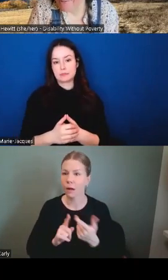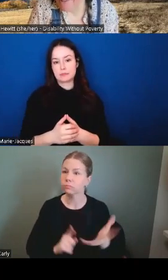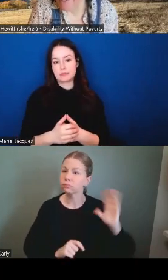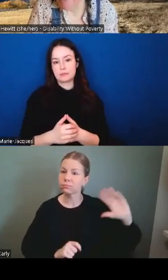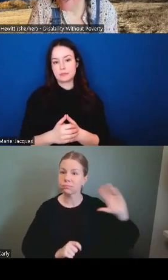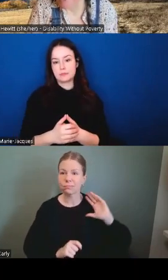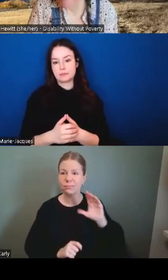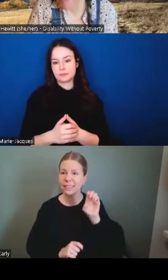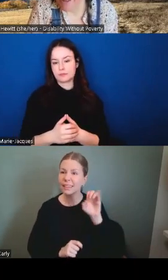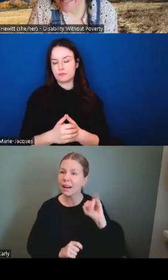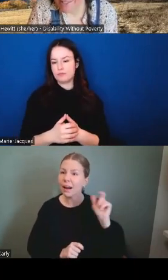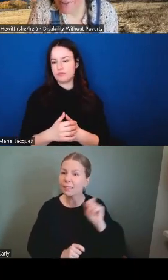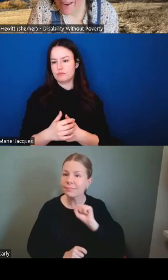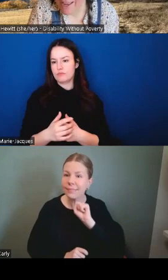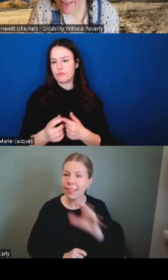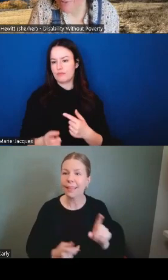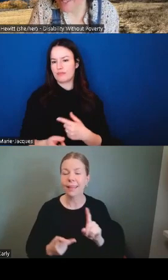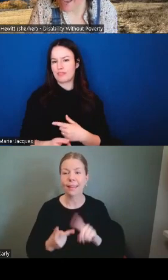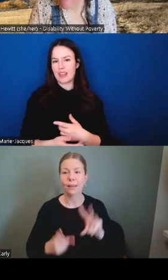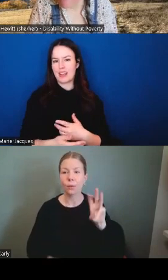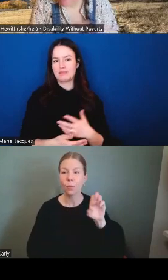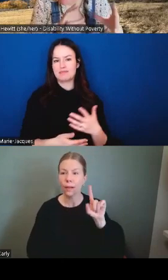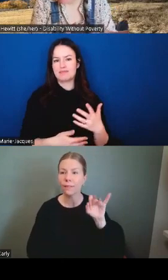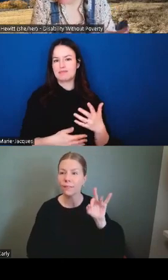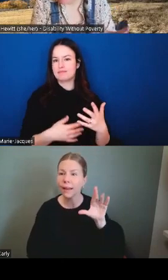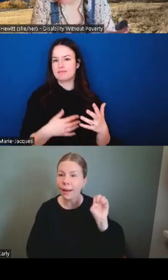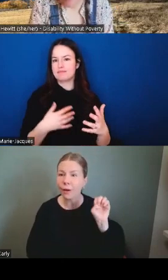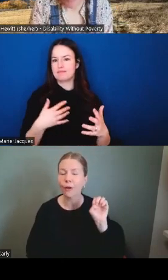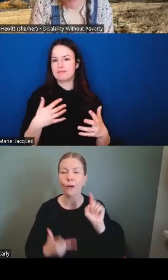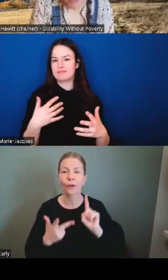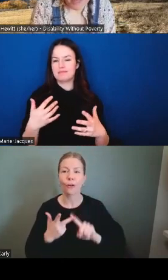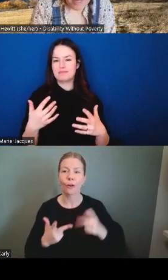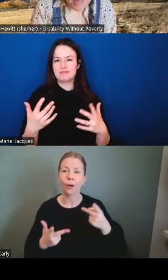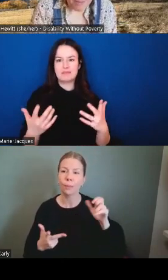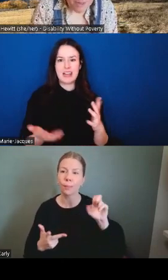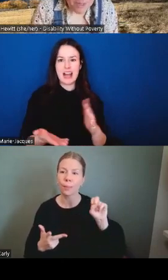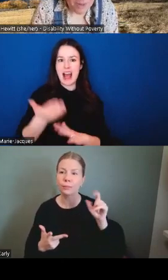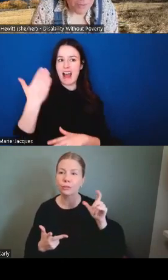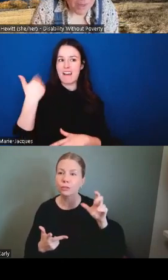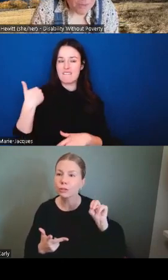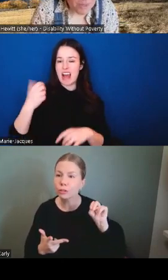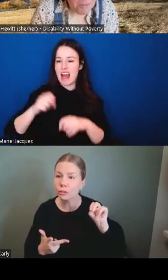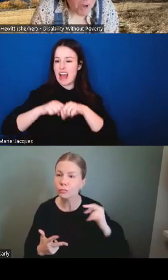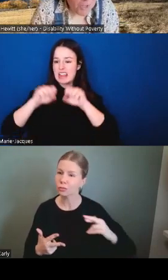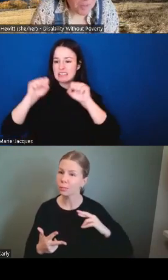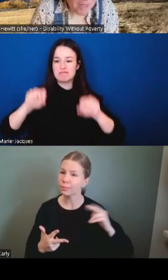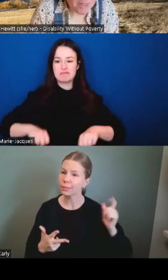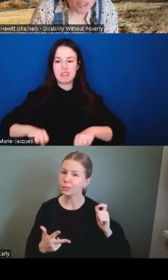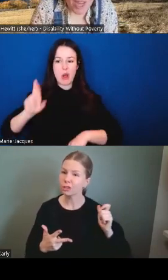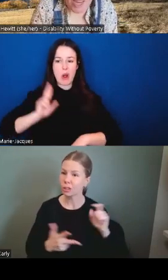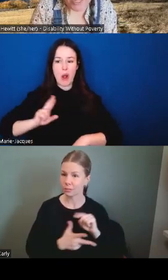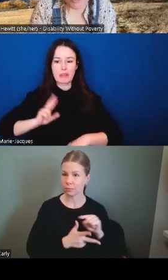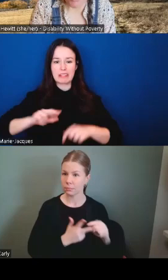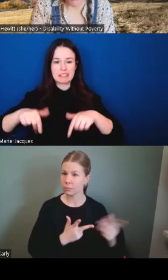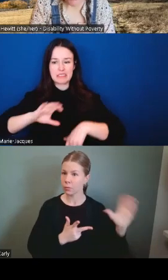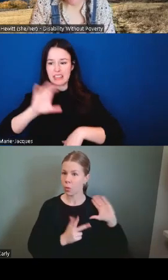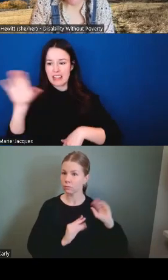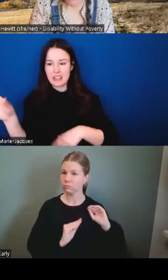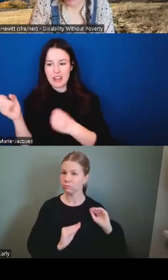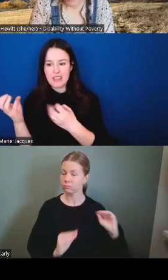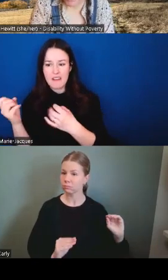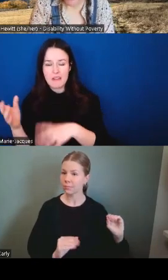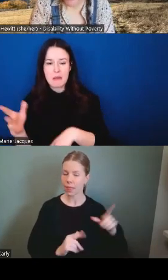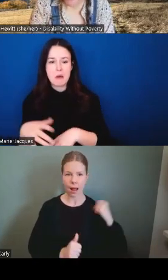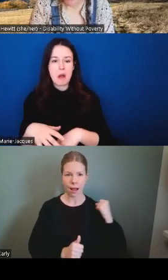welfare there was no pension plans right every time one of those things happened it was it was a monumental change and